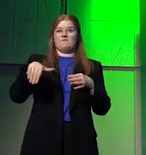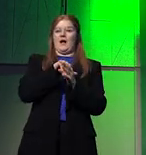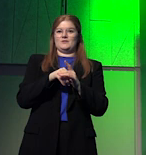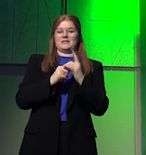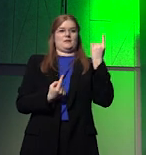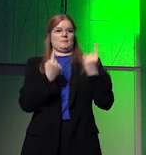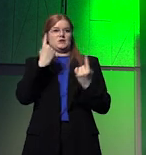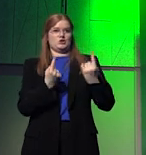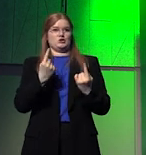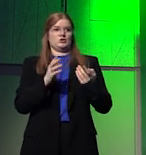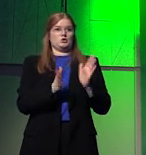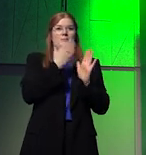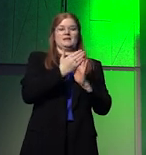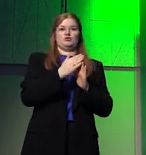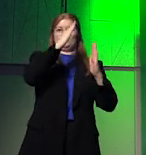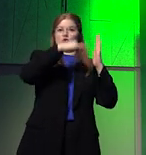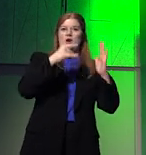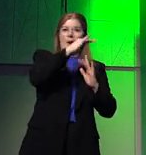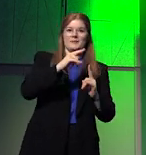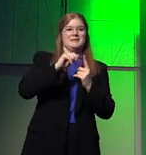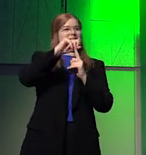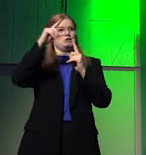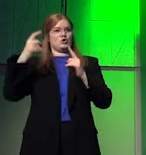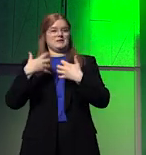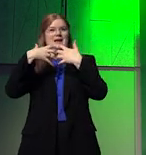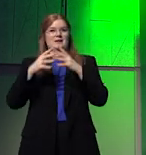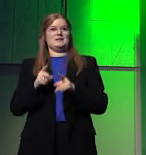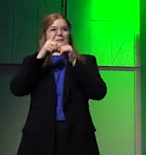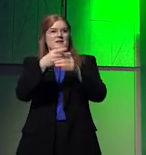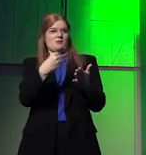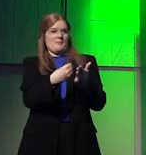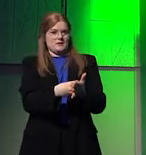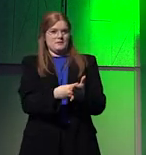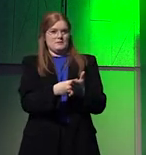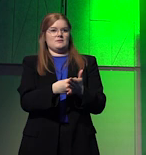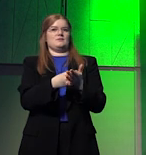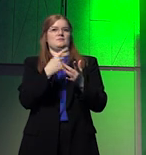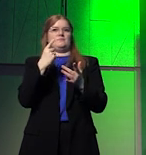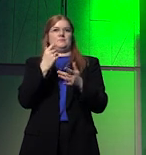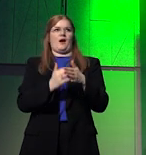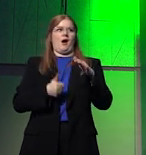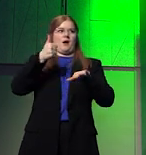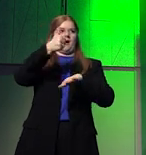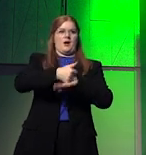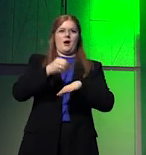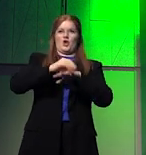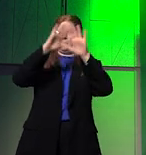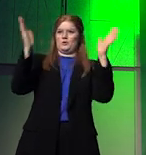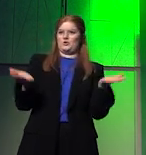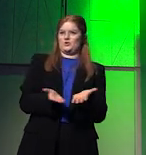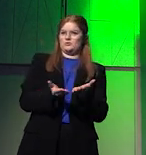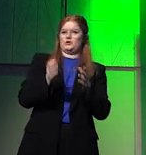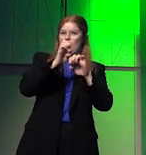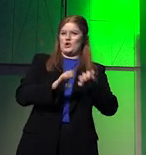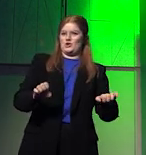race to build a decarbonized, digitalized, and technological dependent economy on a planet or within a